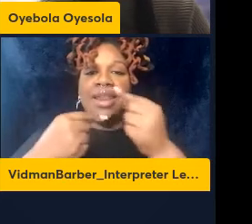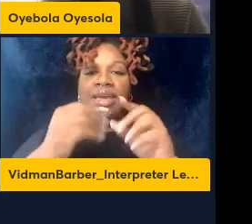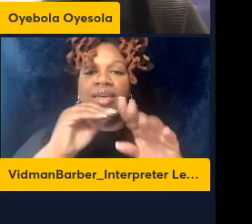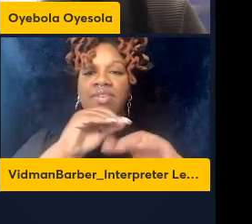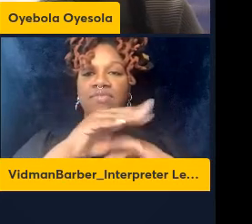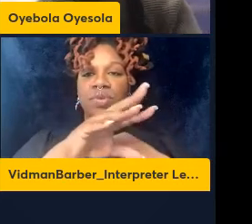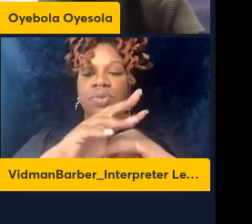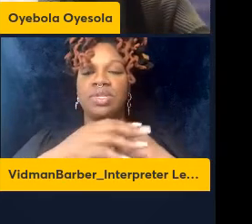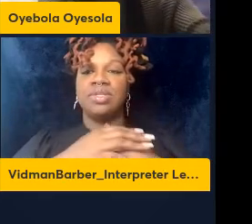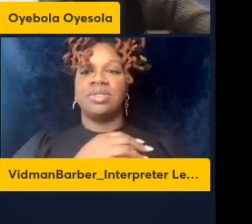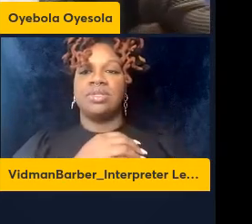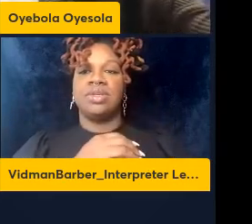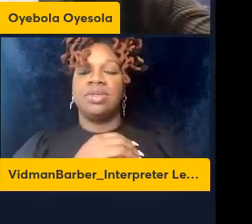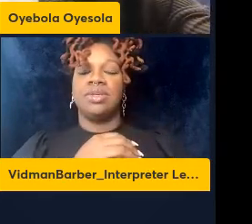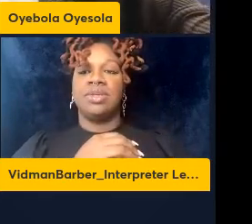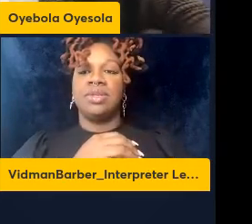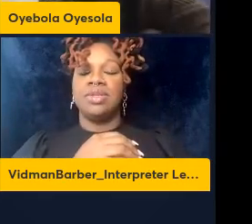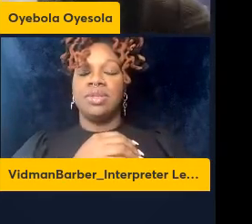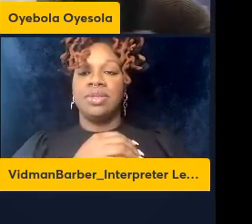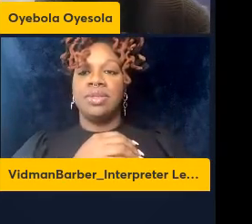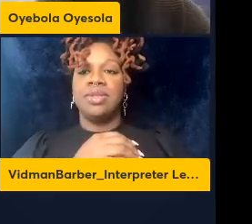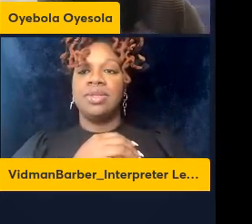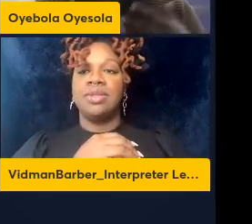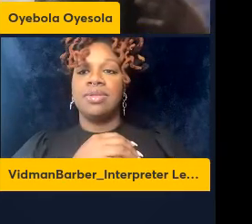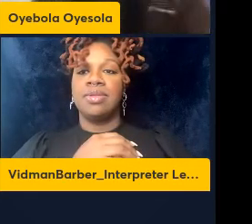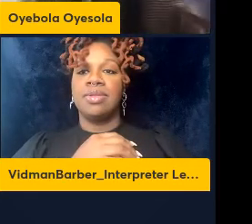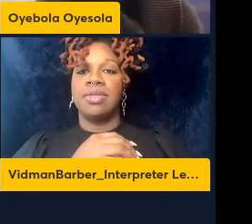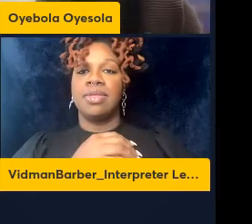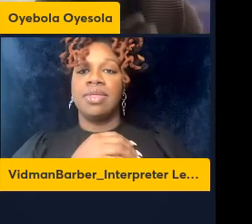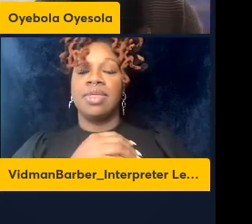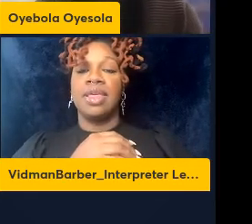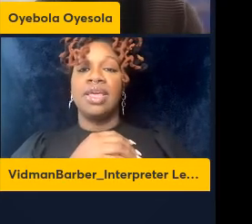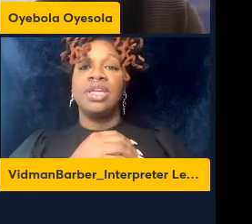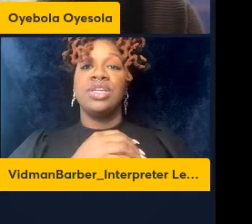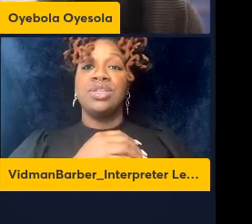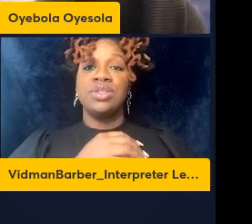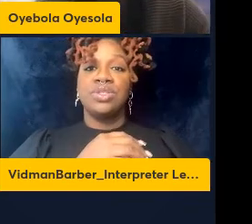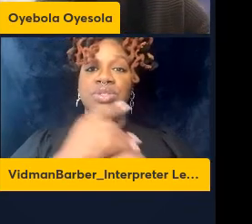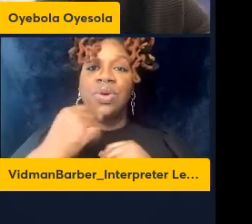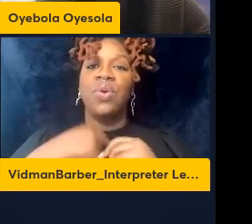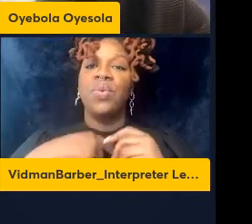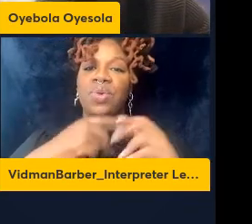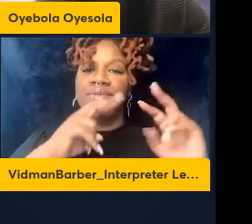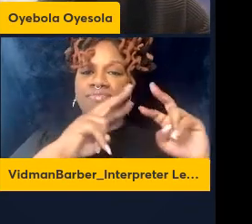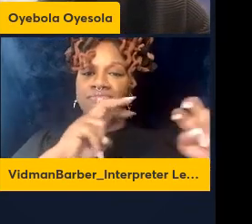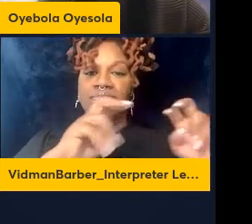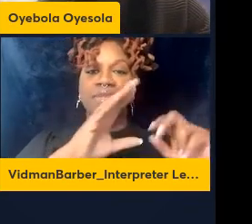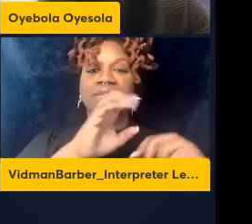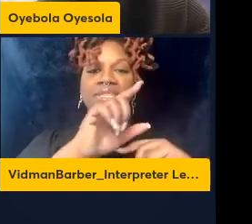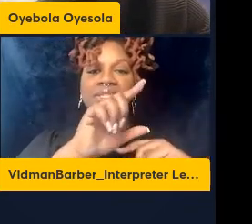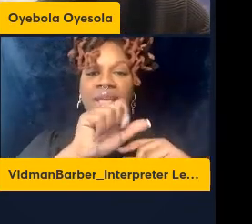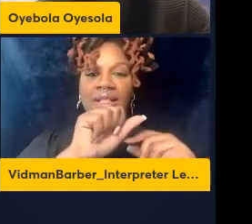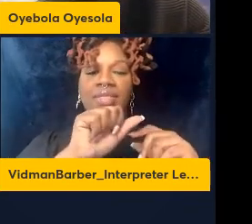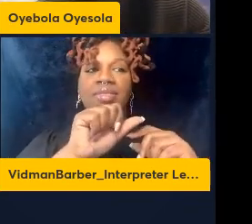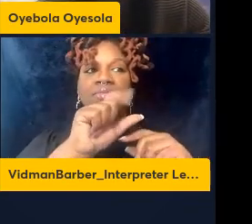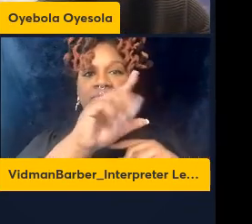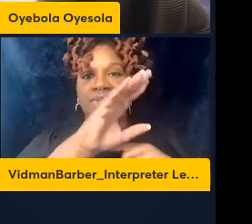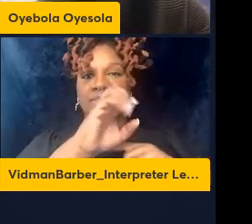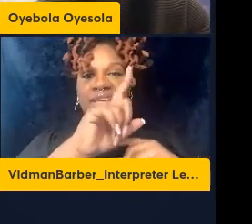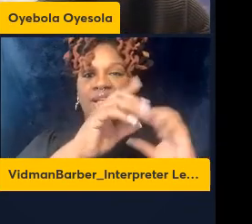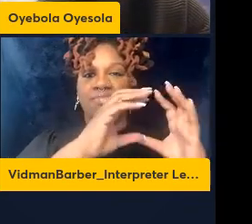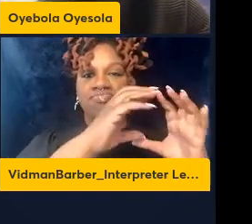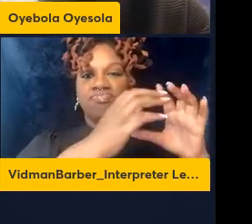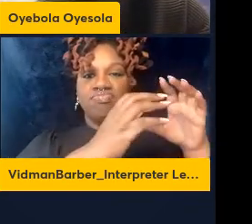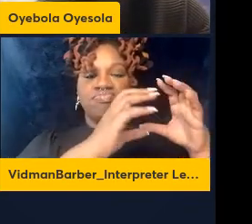vibration so we've looked at cellular composition but then the question is how